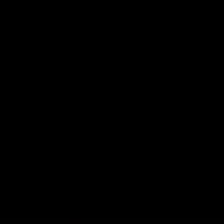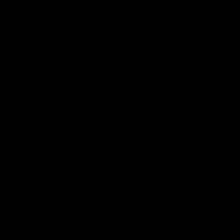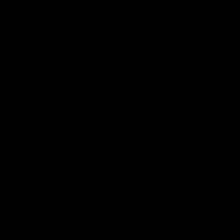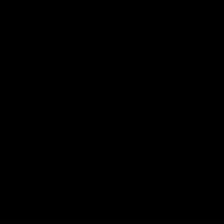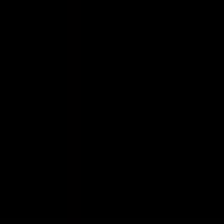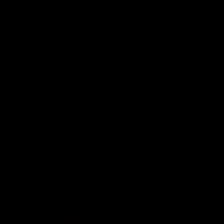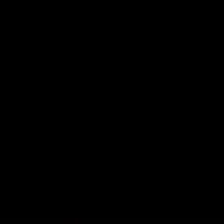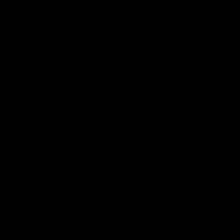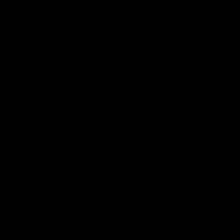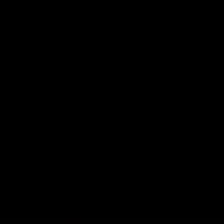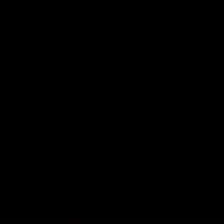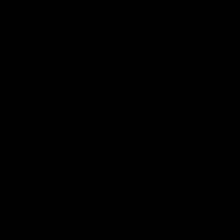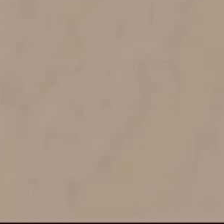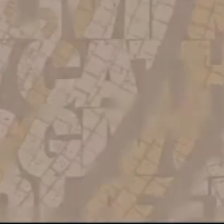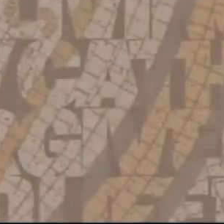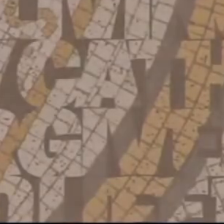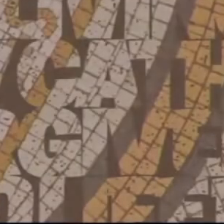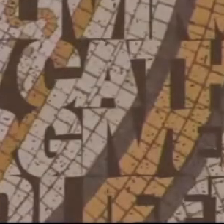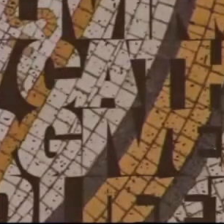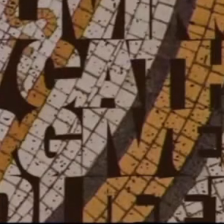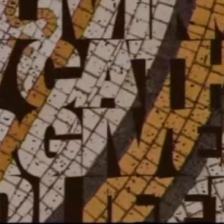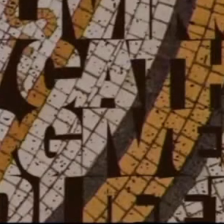Well, I know this is a little different.